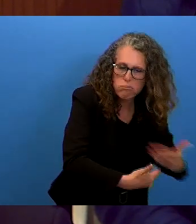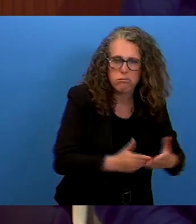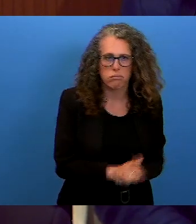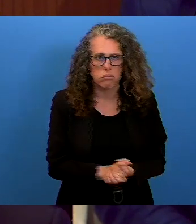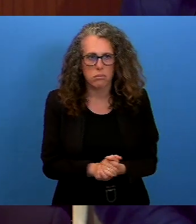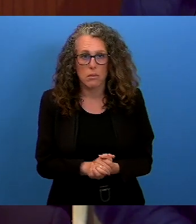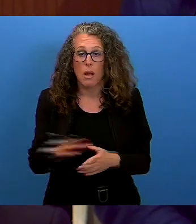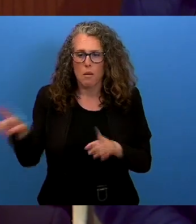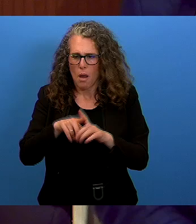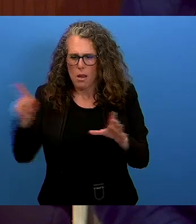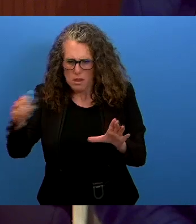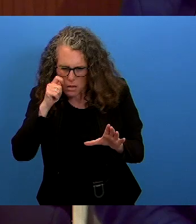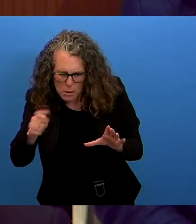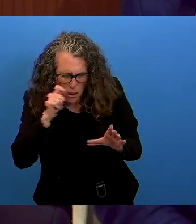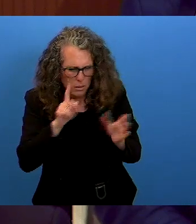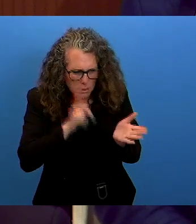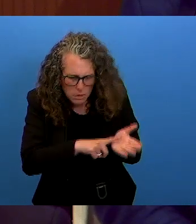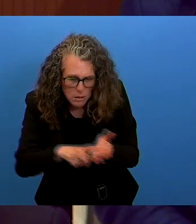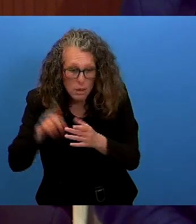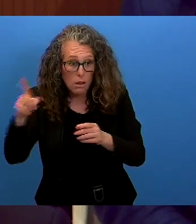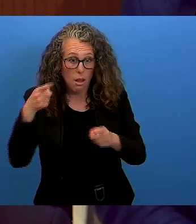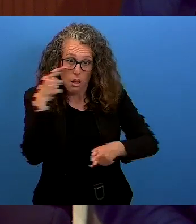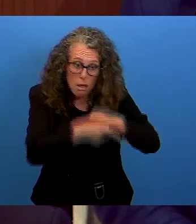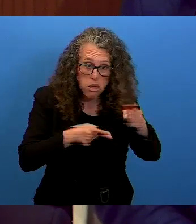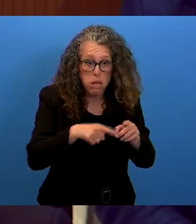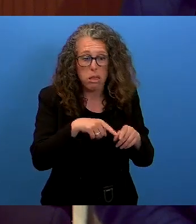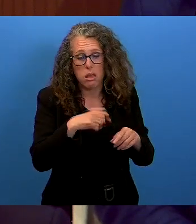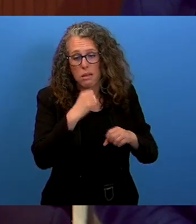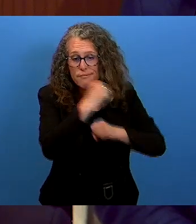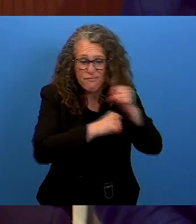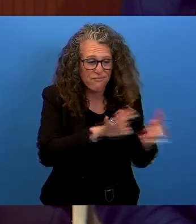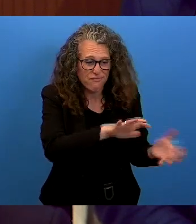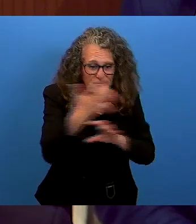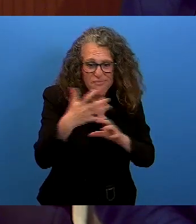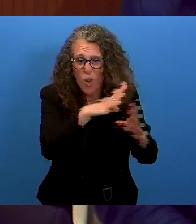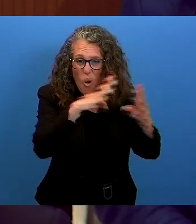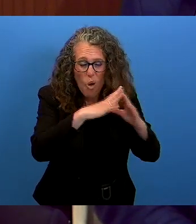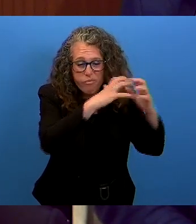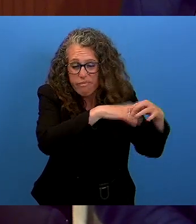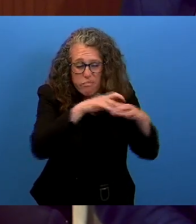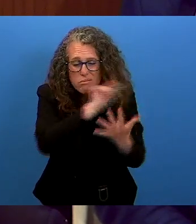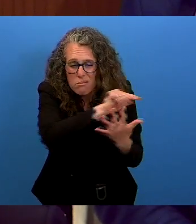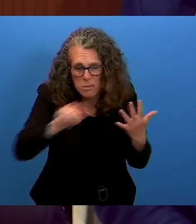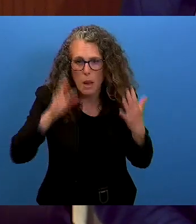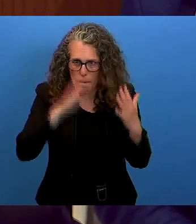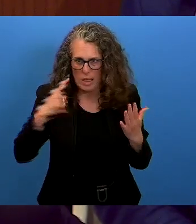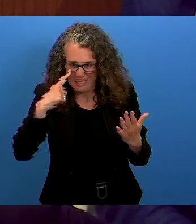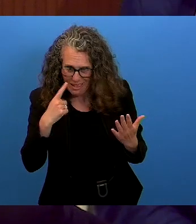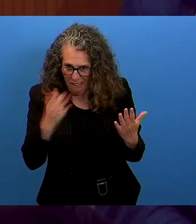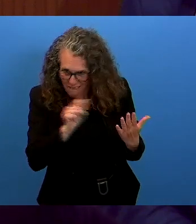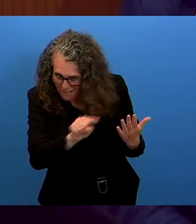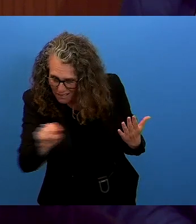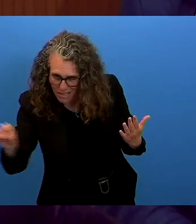and prosecution of acts of discrimination and violence towards indigenous peoples. I urge states to set up